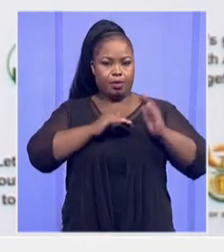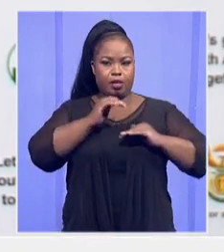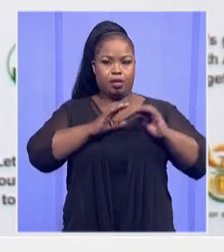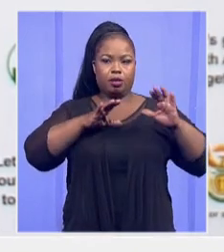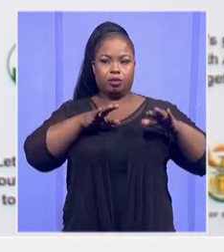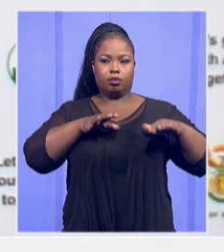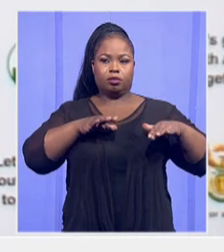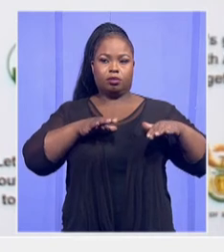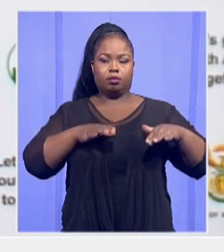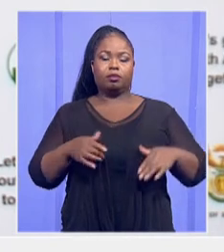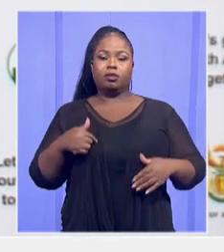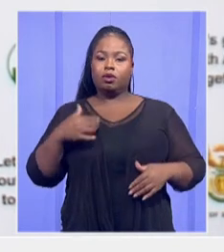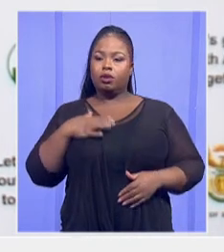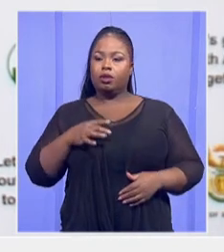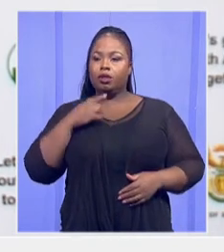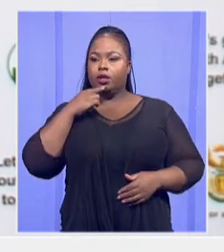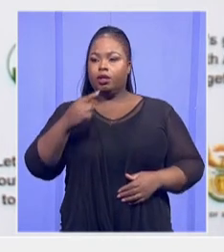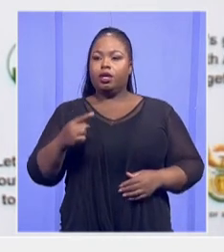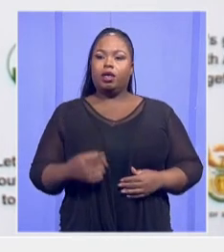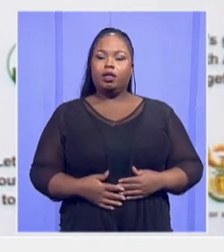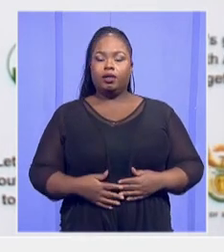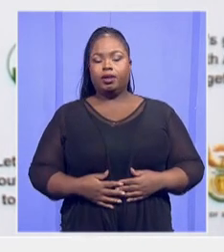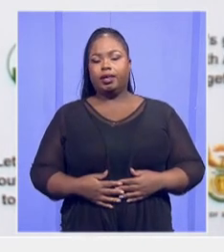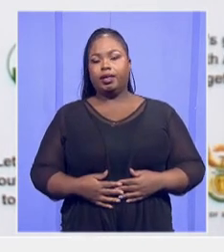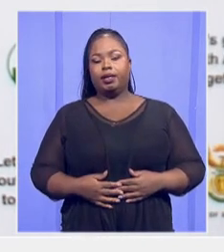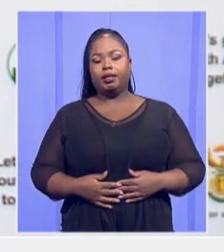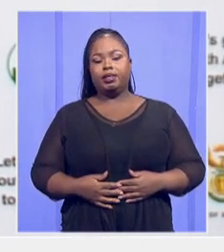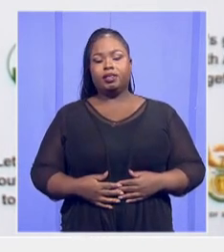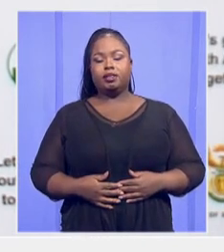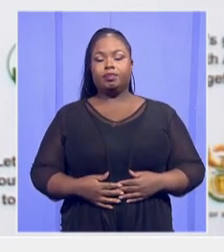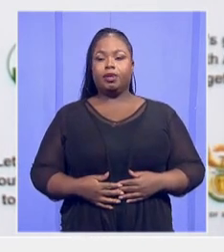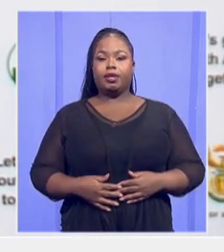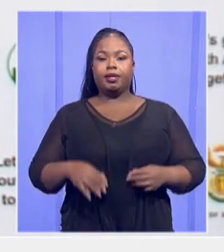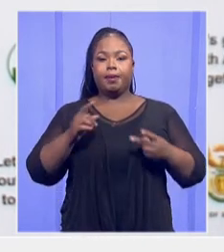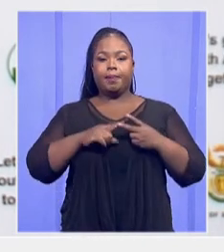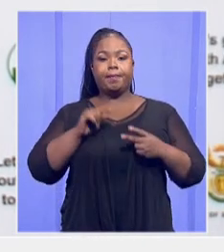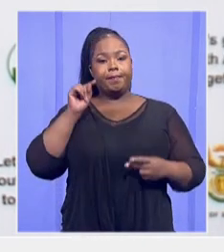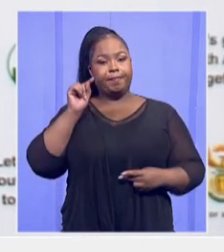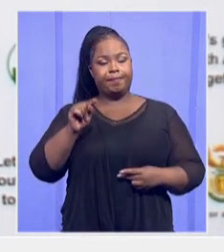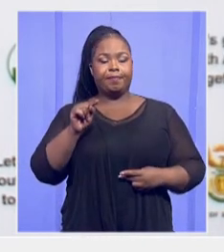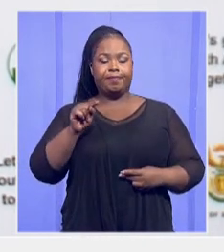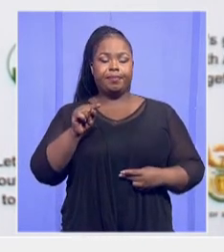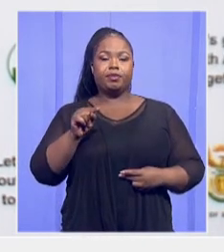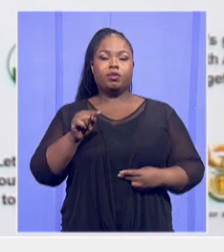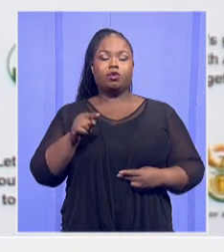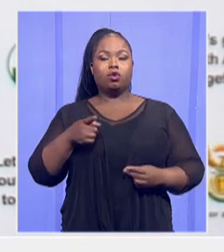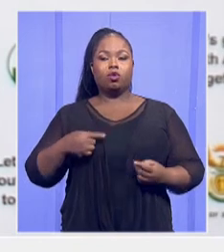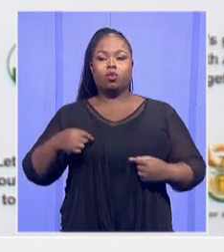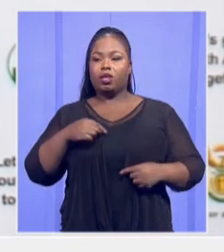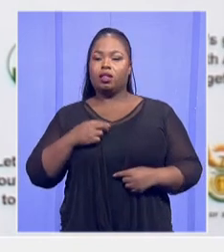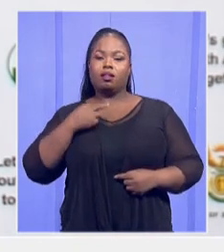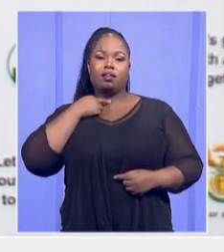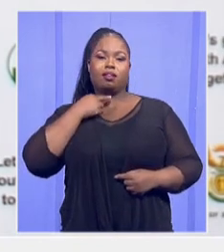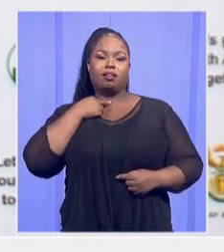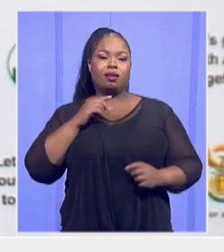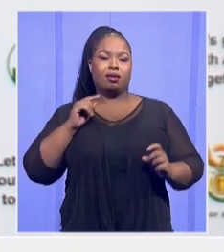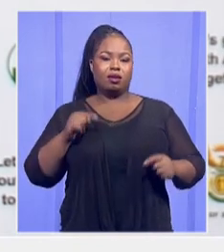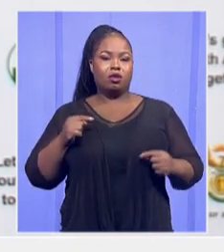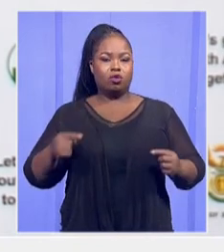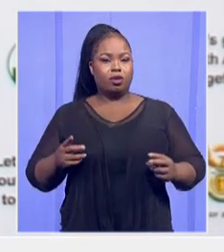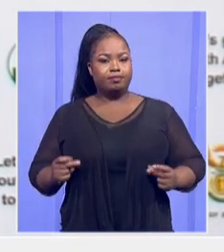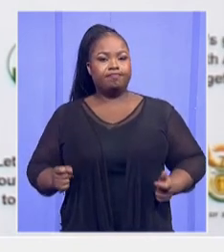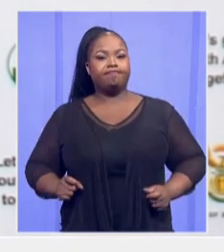move with the greatest speed